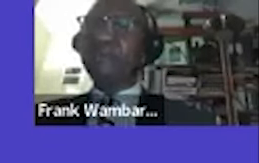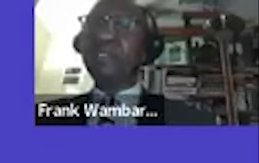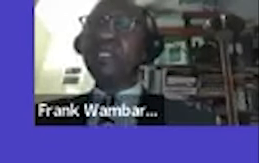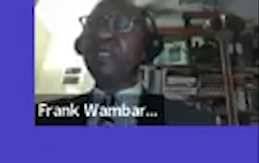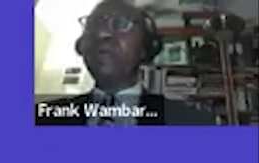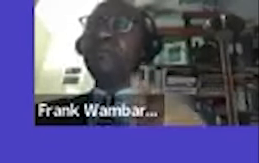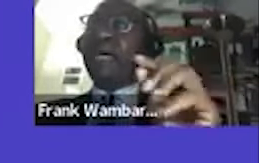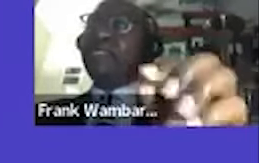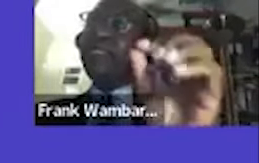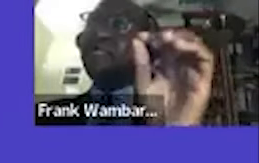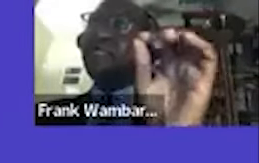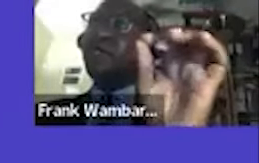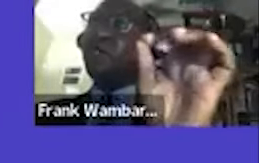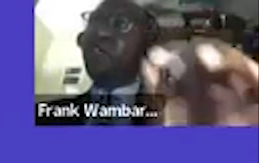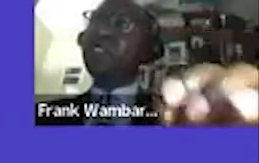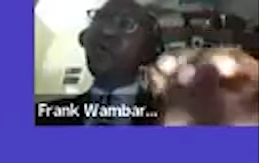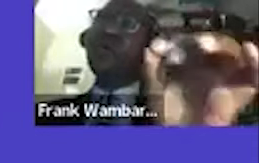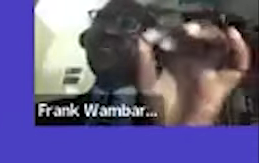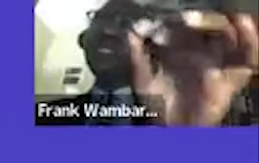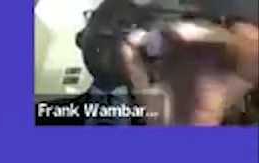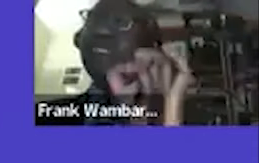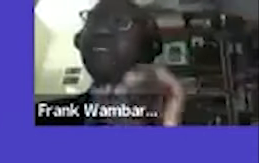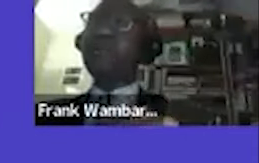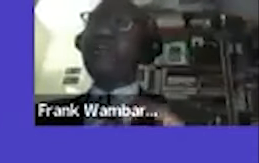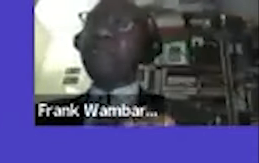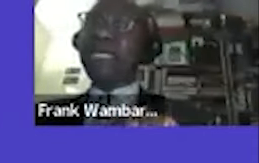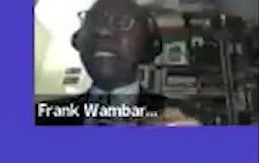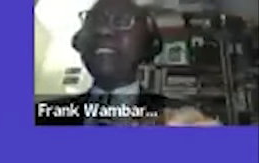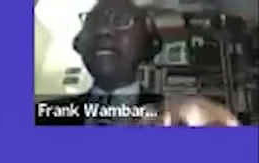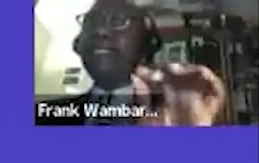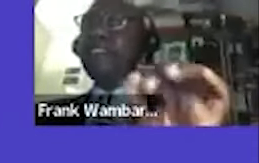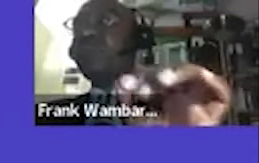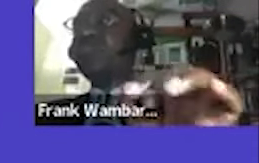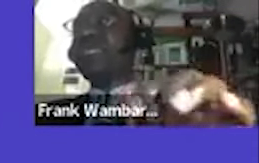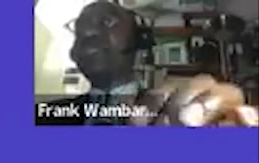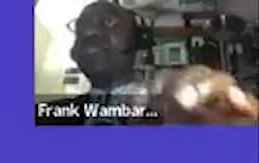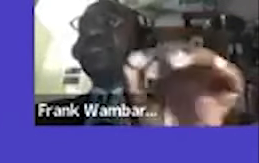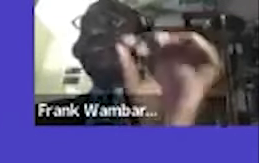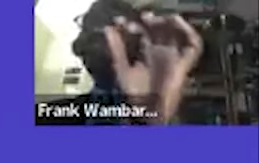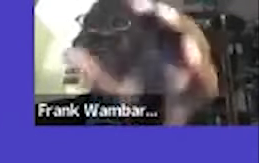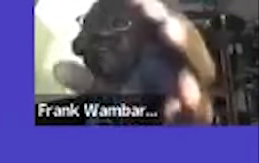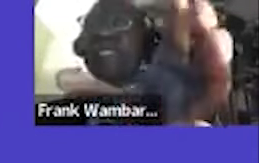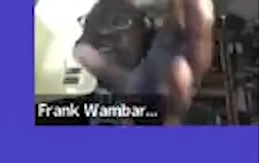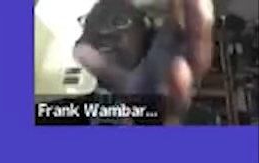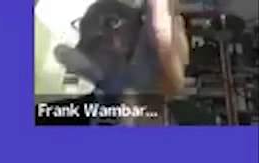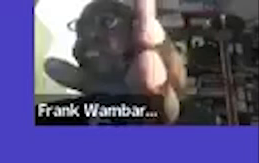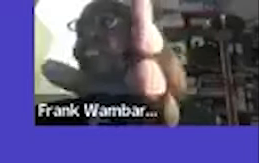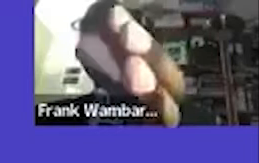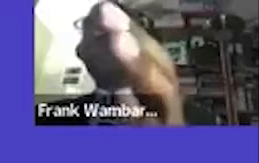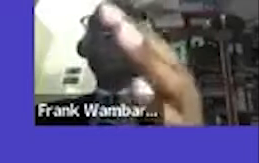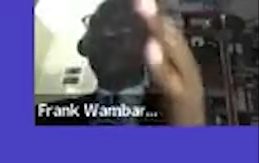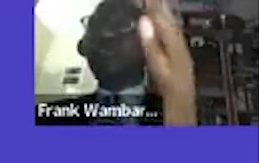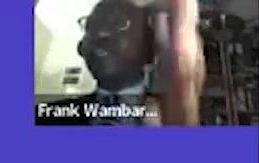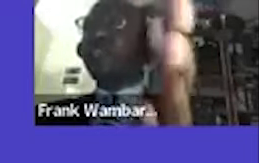said um also in the minister of labor in kenya it also says that if you advertise that